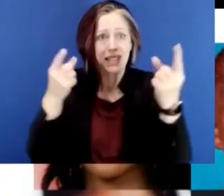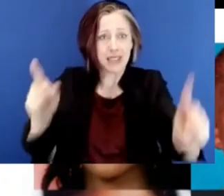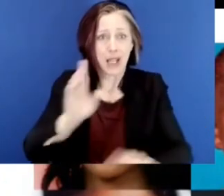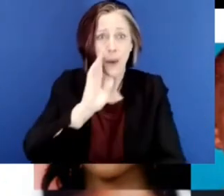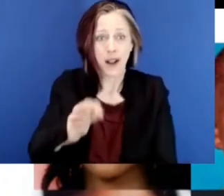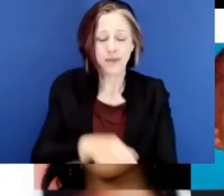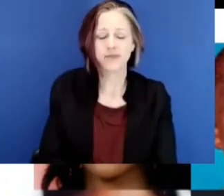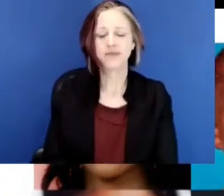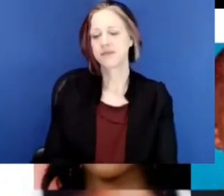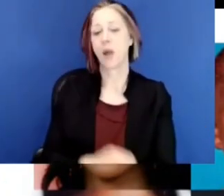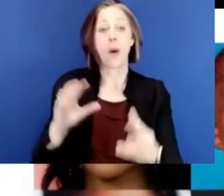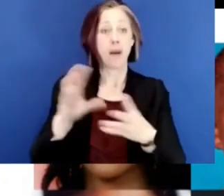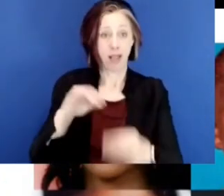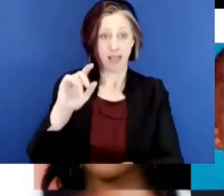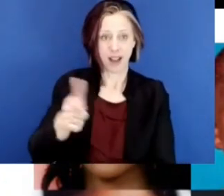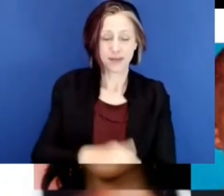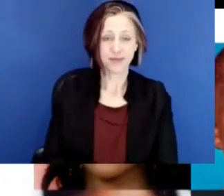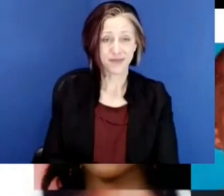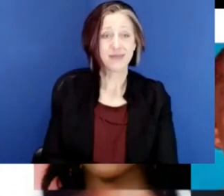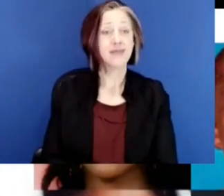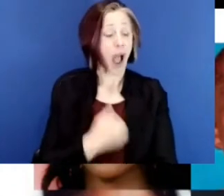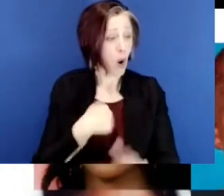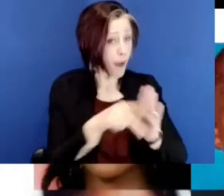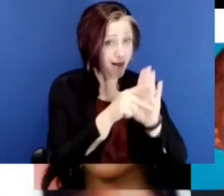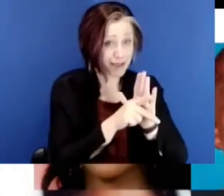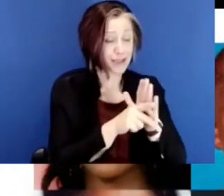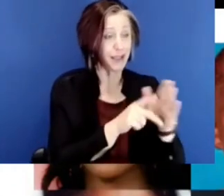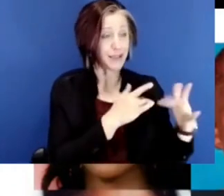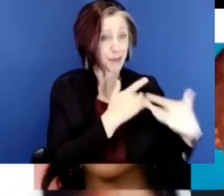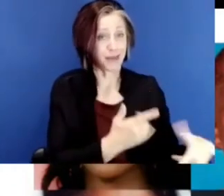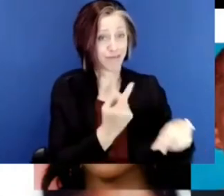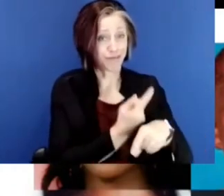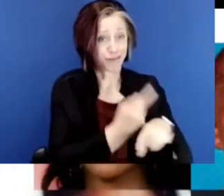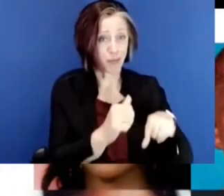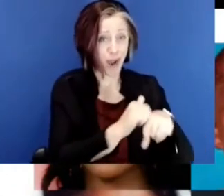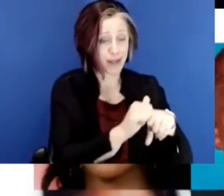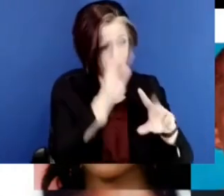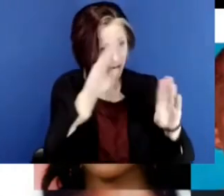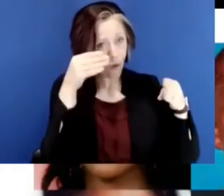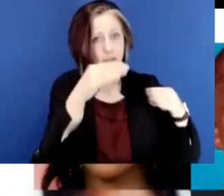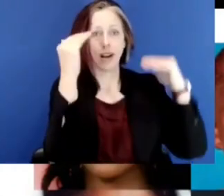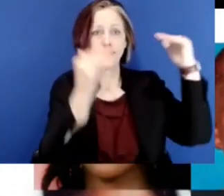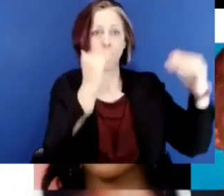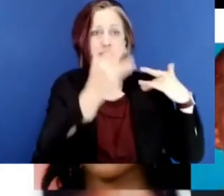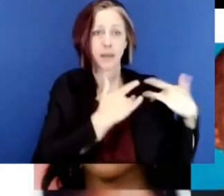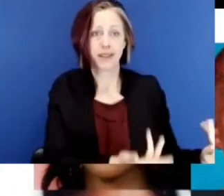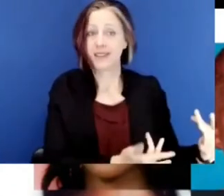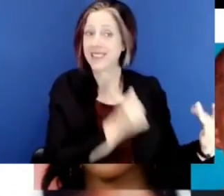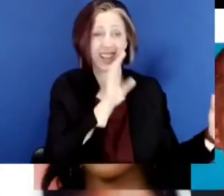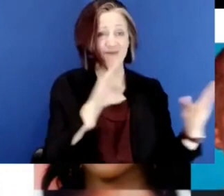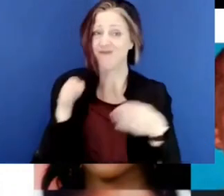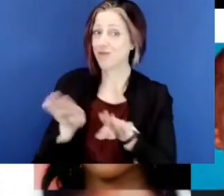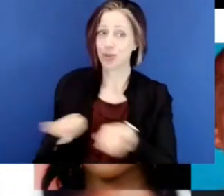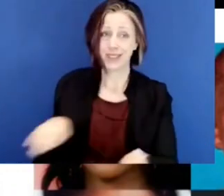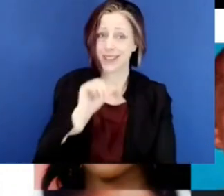And I'm going to talk about it later that too often our policies and our practices more so cater to the adults than they